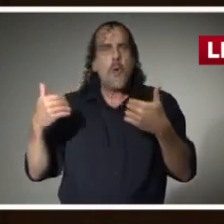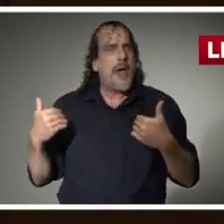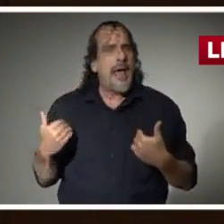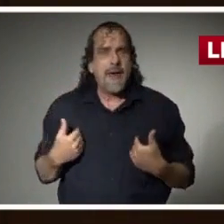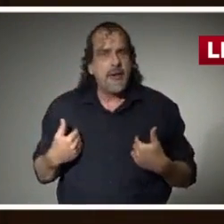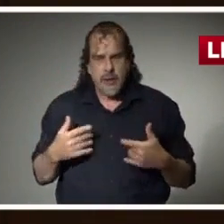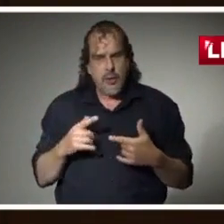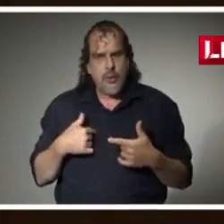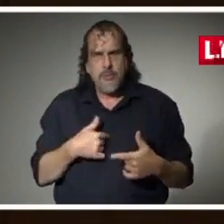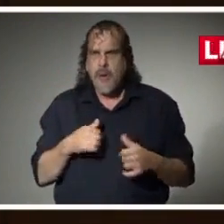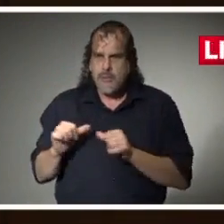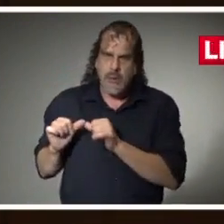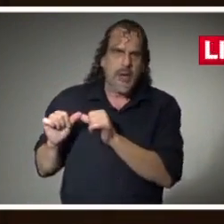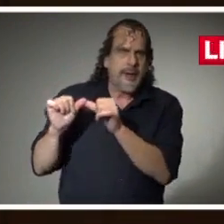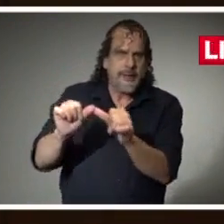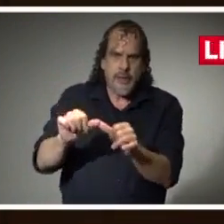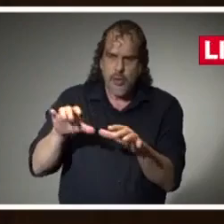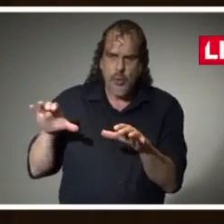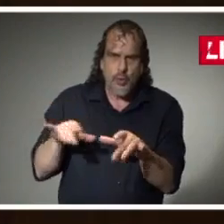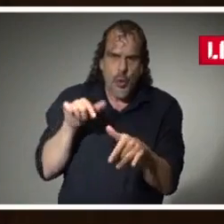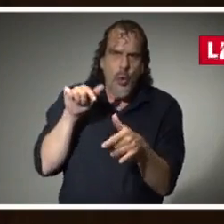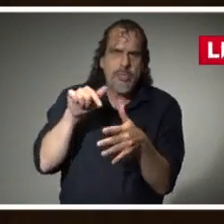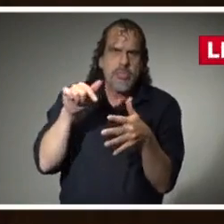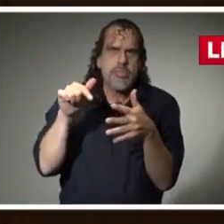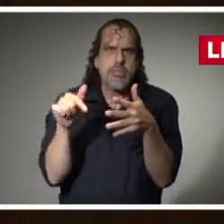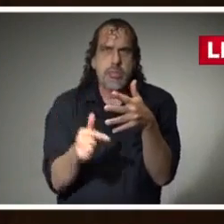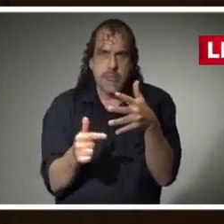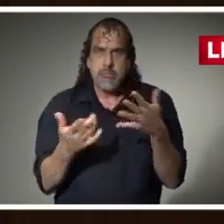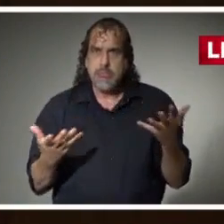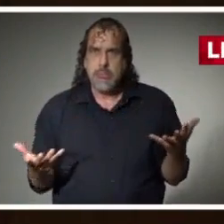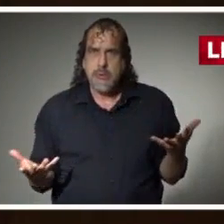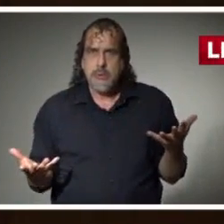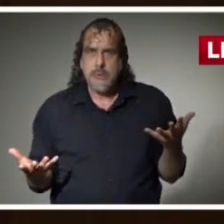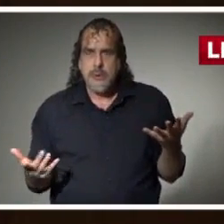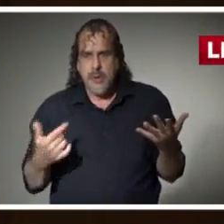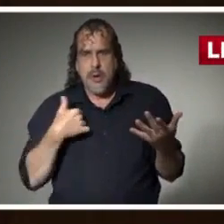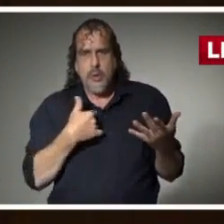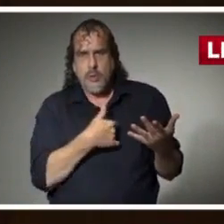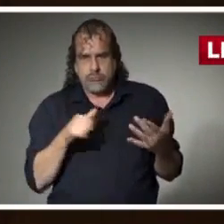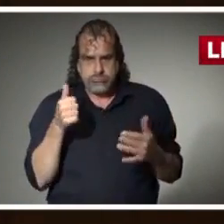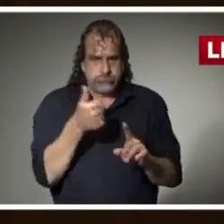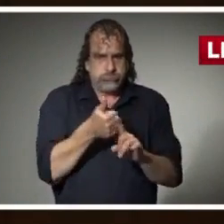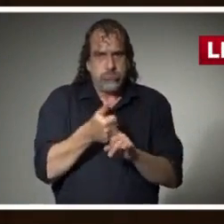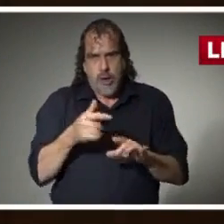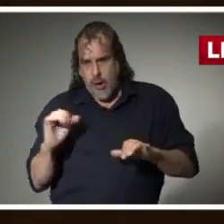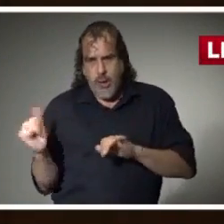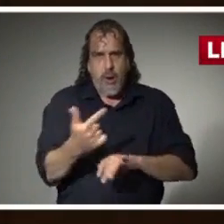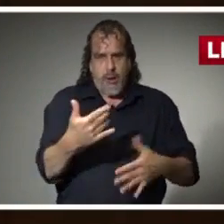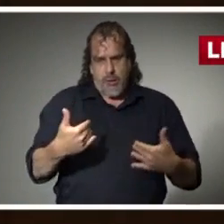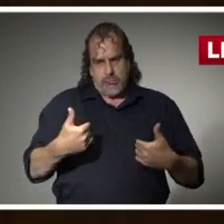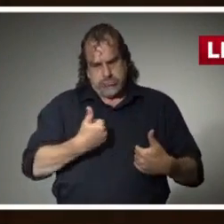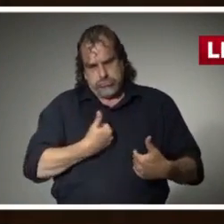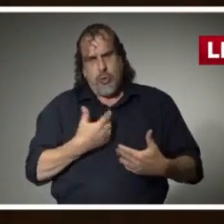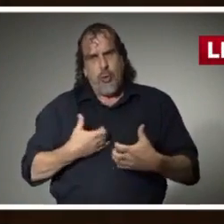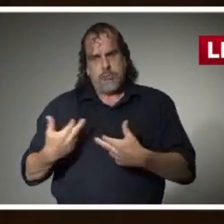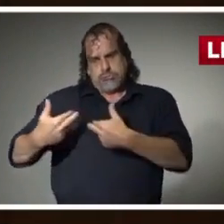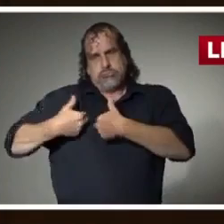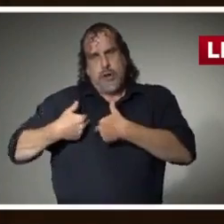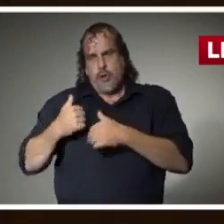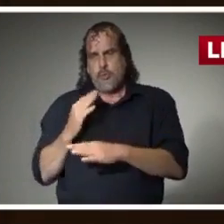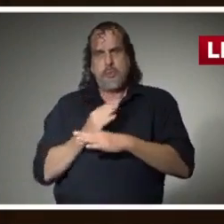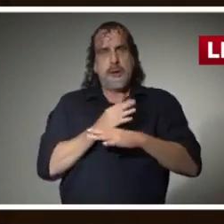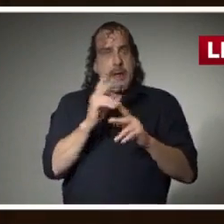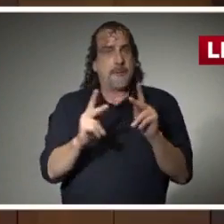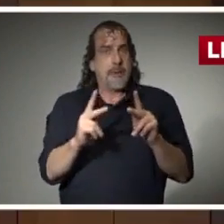that we need to continue to have in place. Because we all want to take that responsibility to protect those folks around